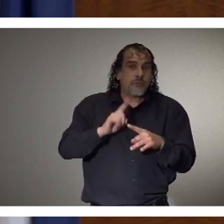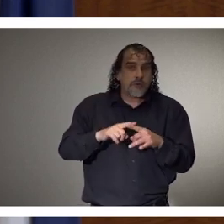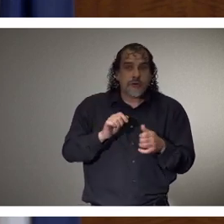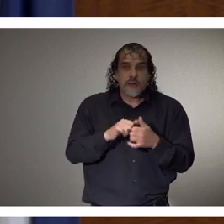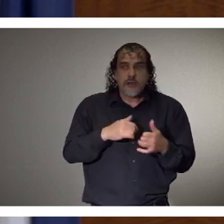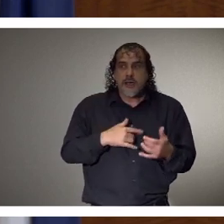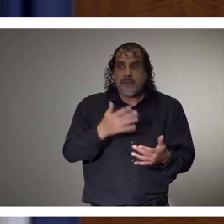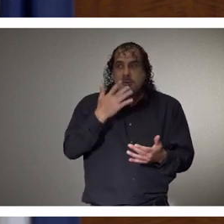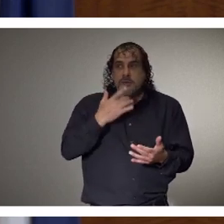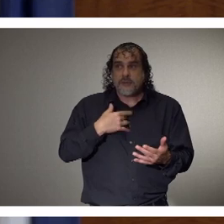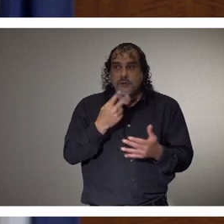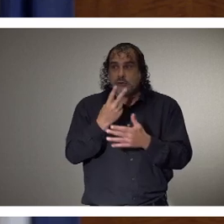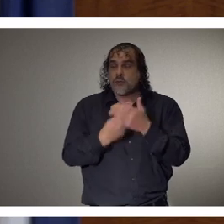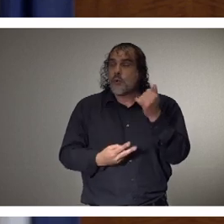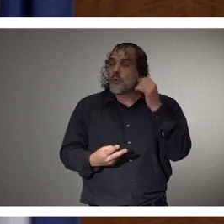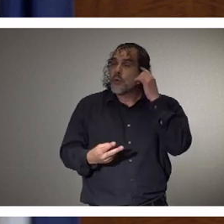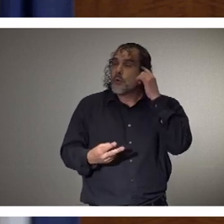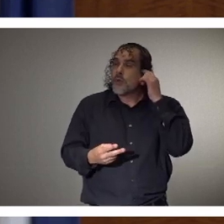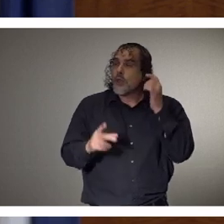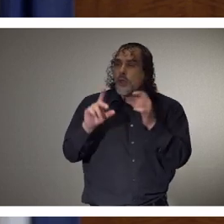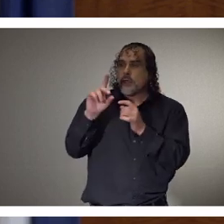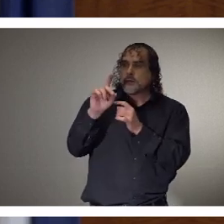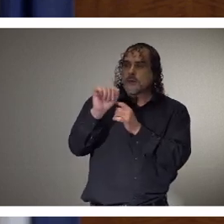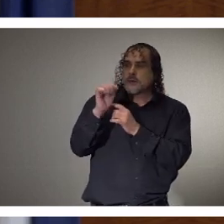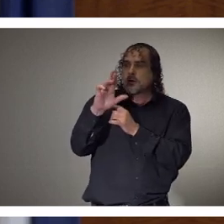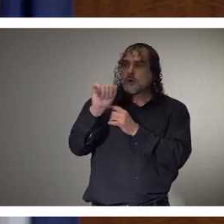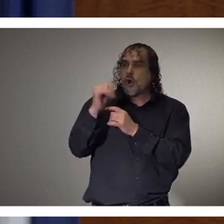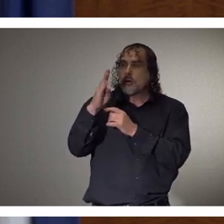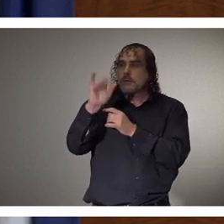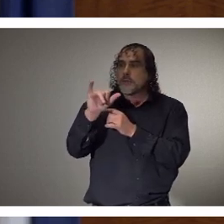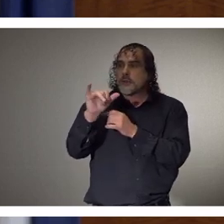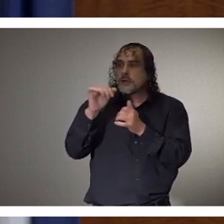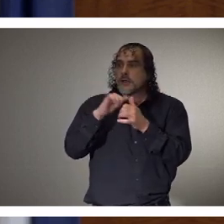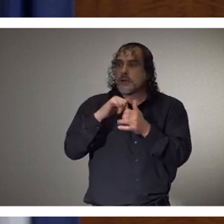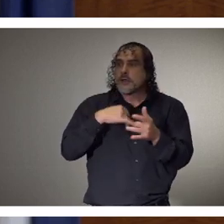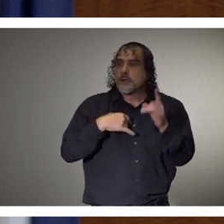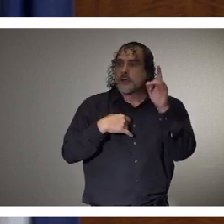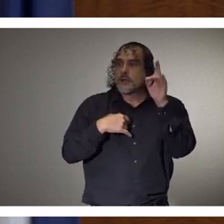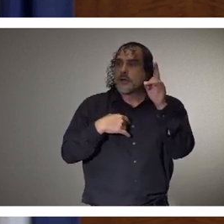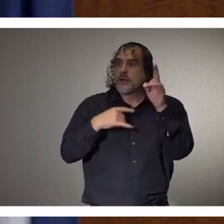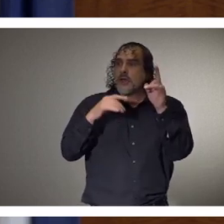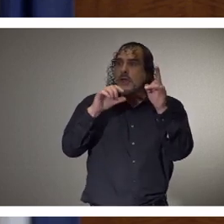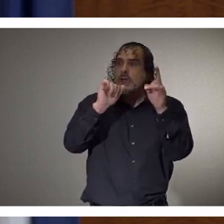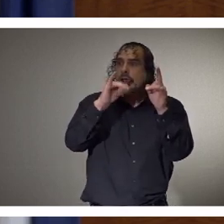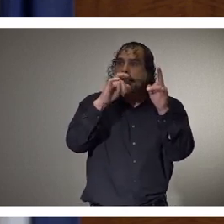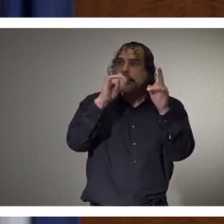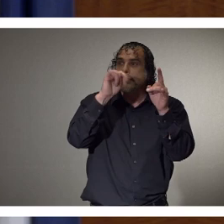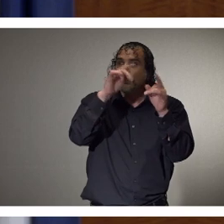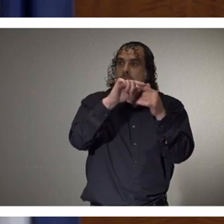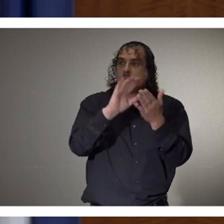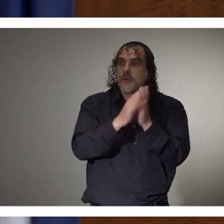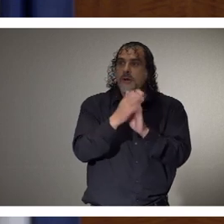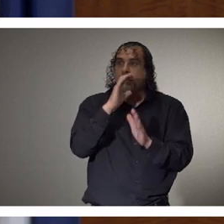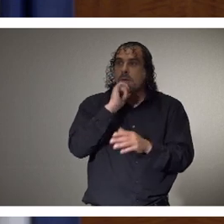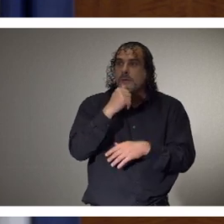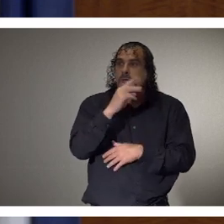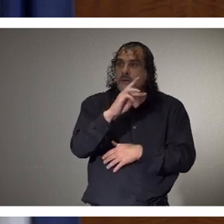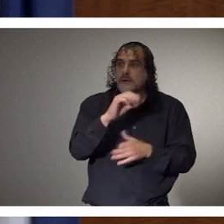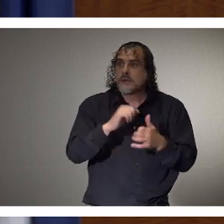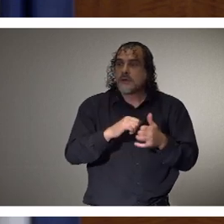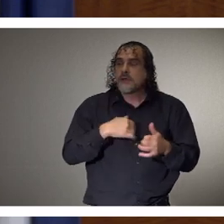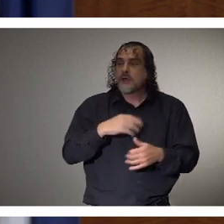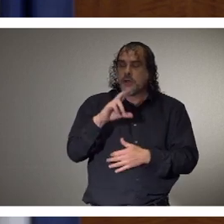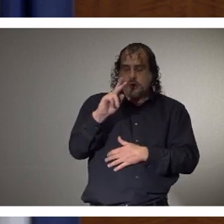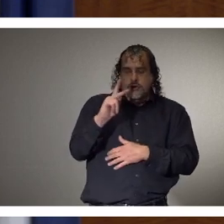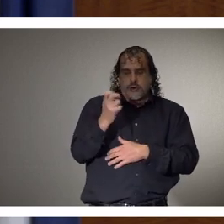birthday to both of y'all. Darby's still in Fulton. Aiden Williams turns 16. Kirsten Neal enjoys swimming